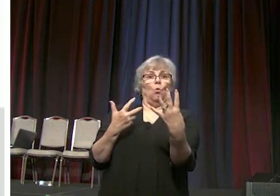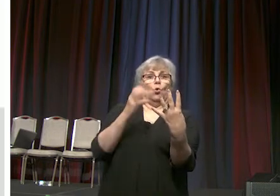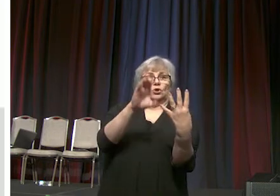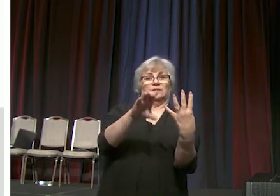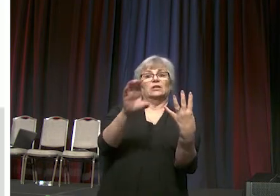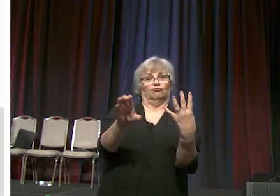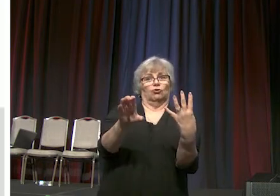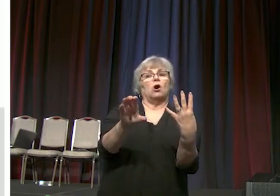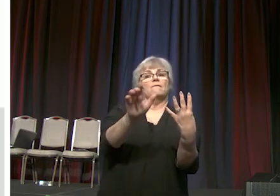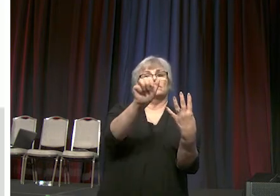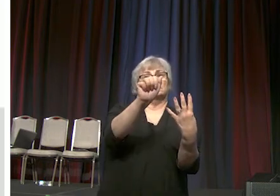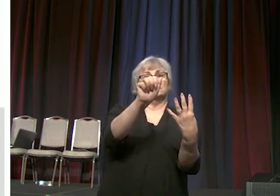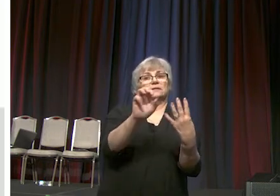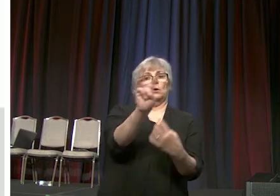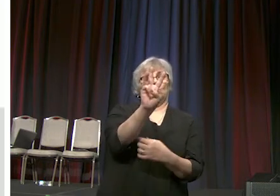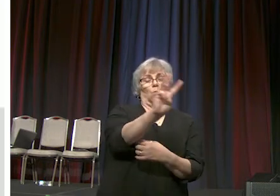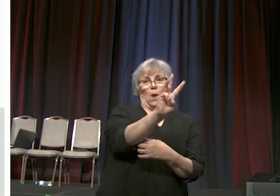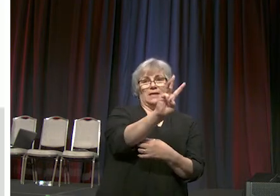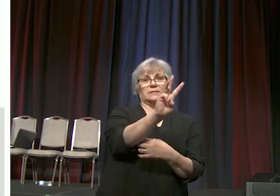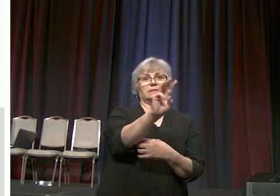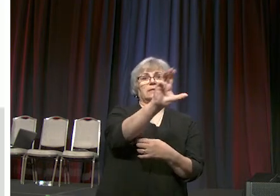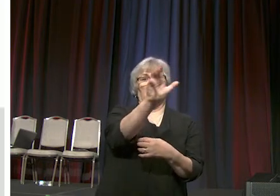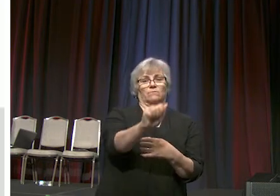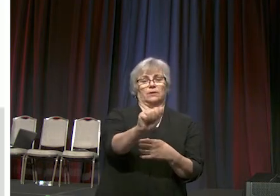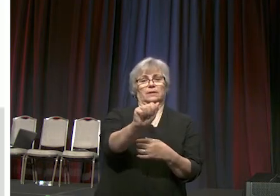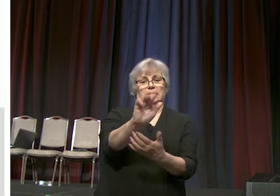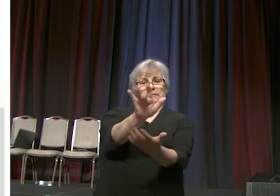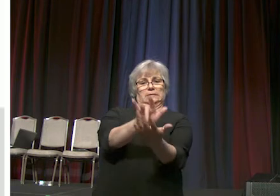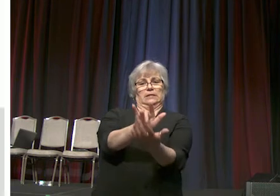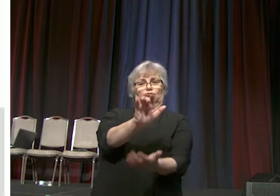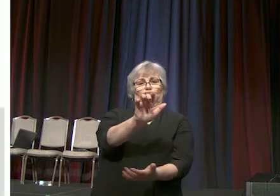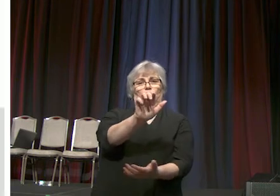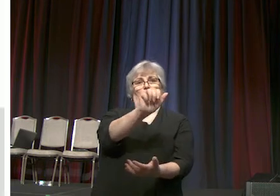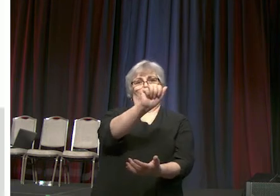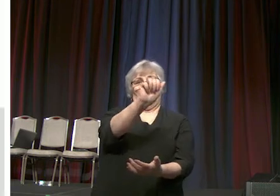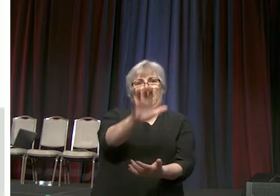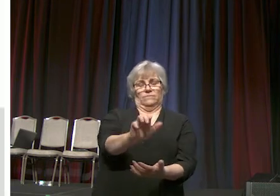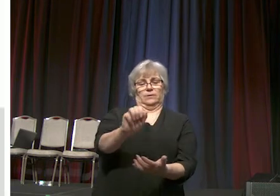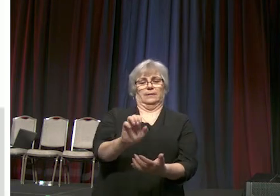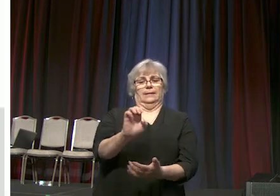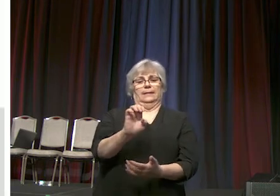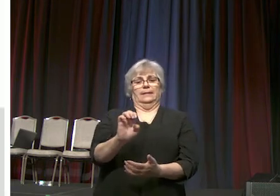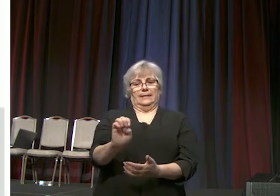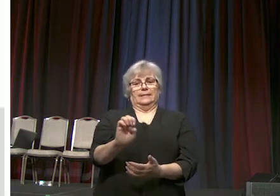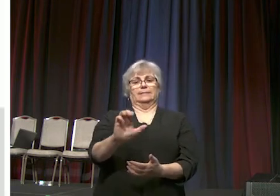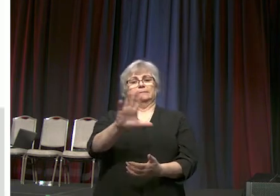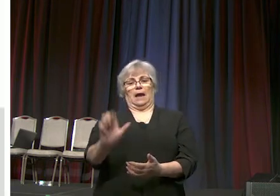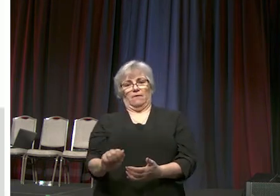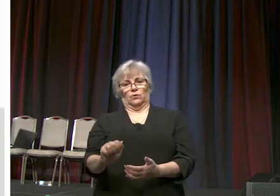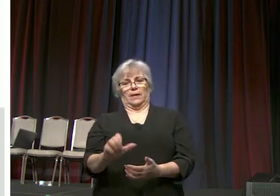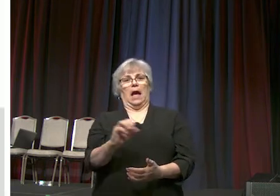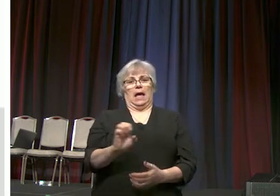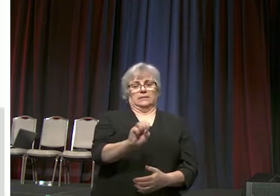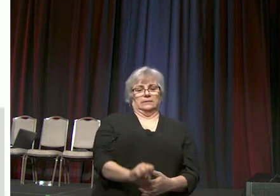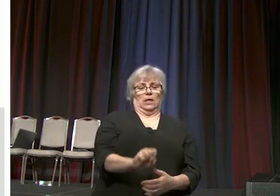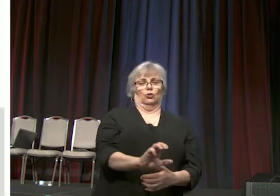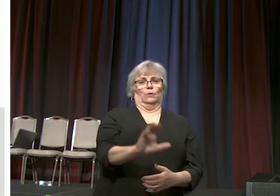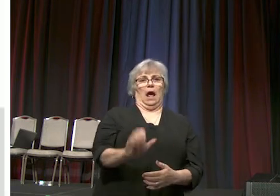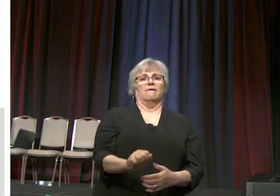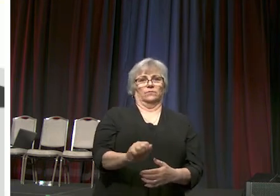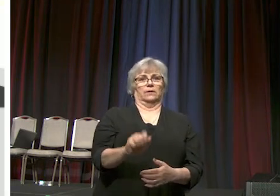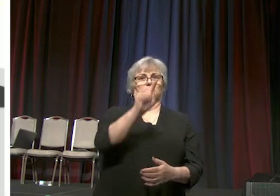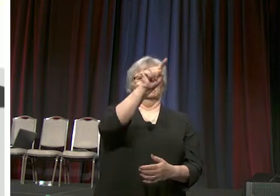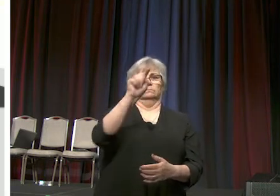conferences in africa west africa central africa east africa and southern africa